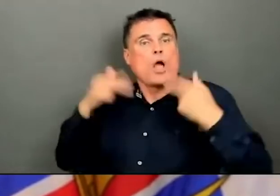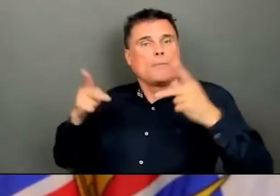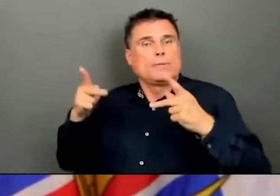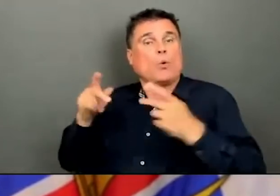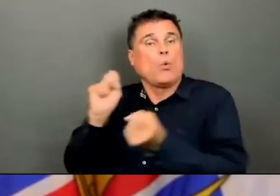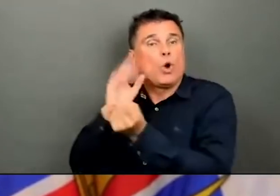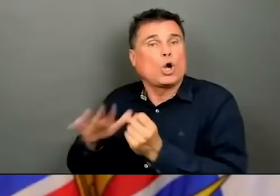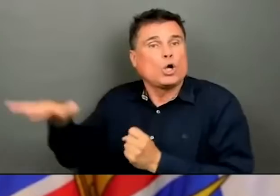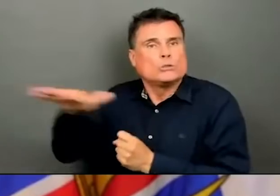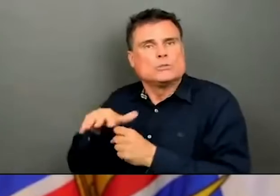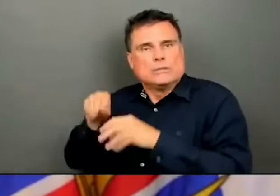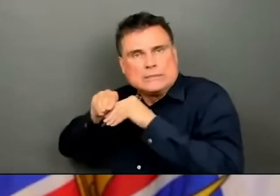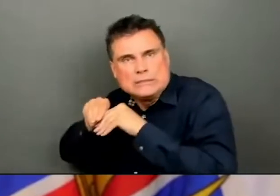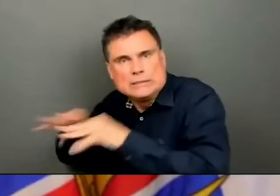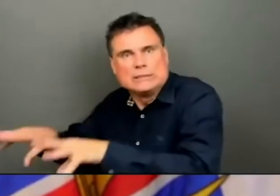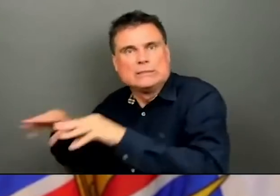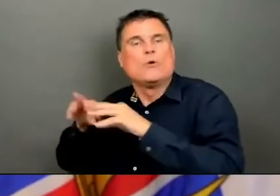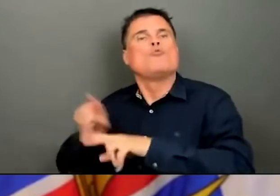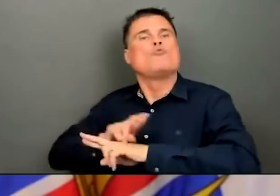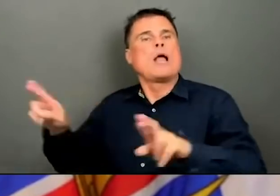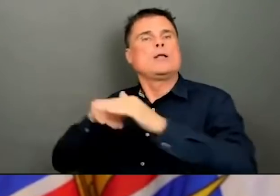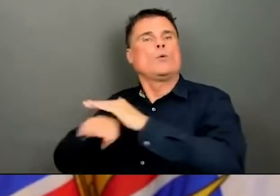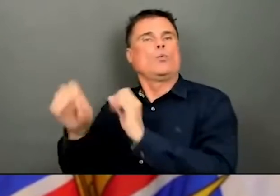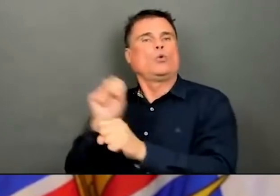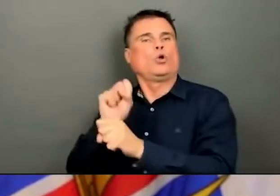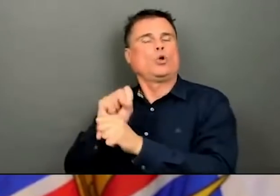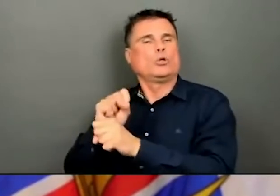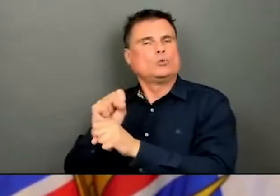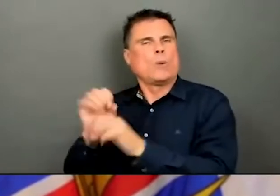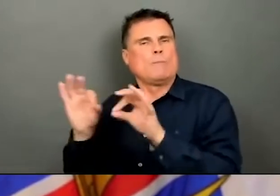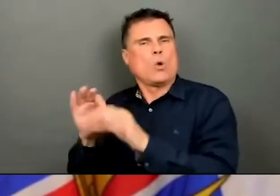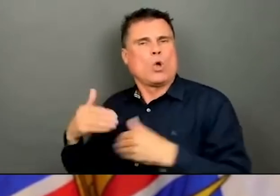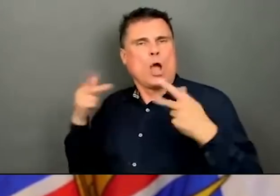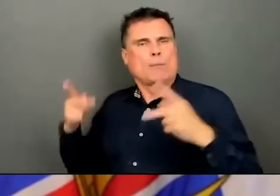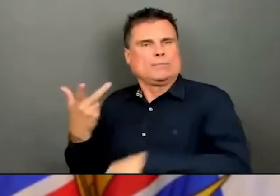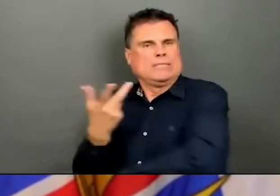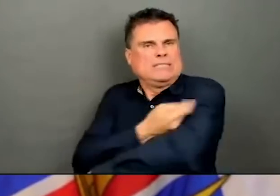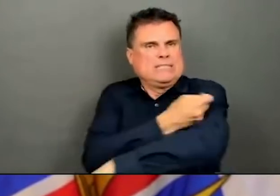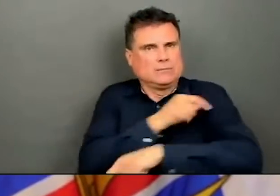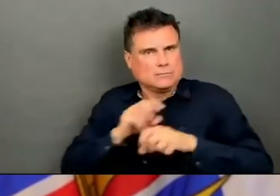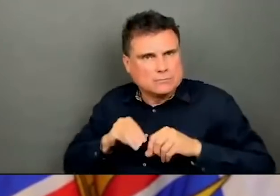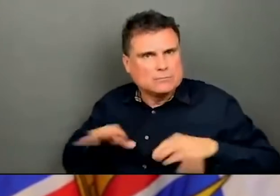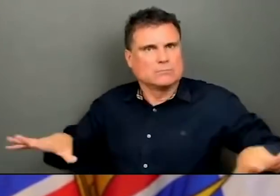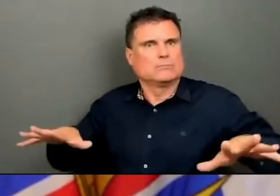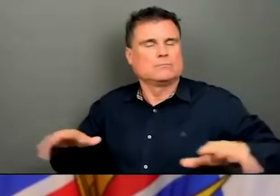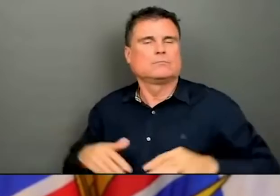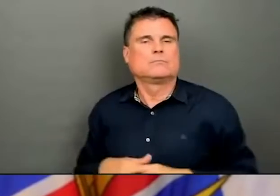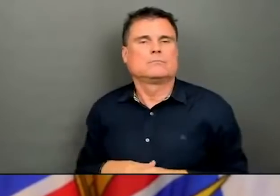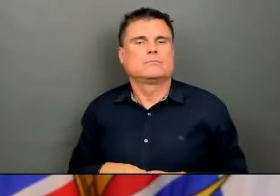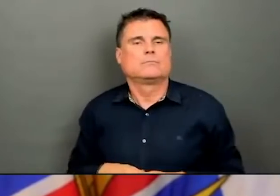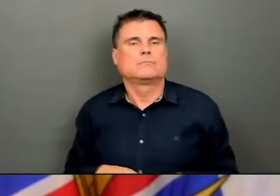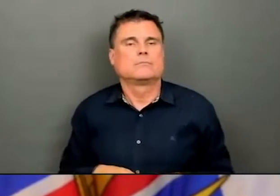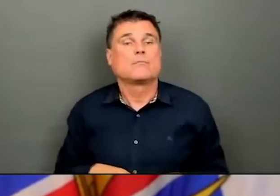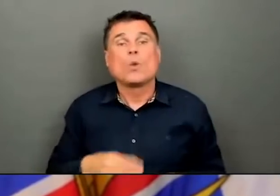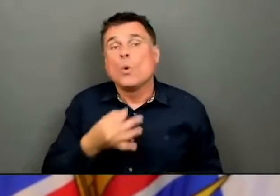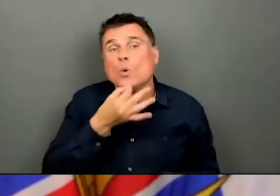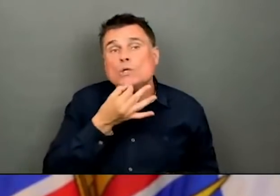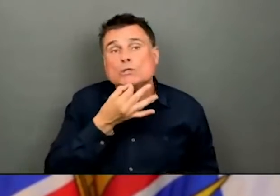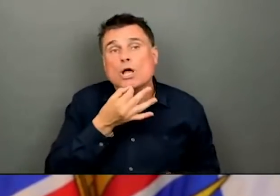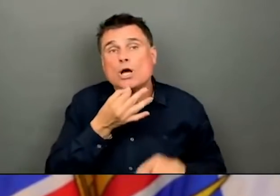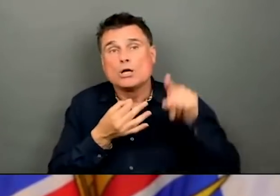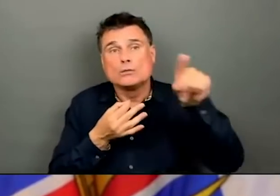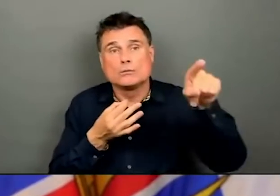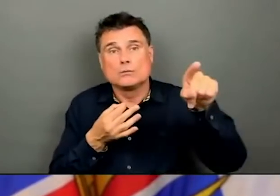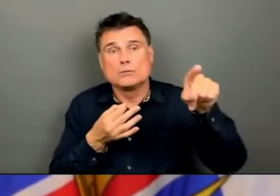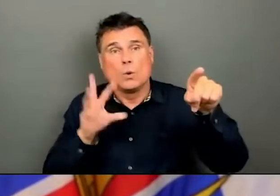had those contacts. And I think they've been very, very successful. And I look at Whistler as well, and one of my colleagues who